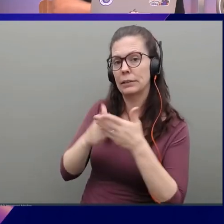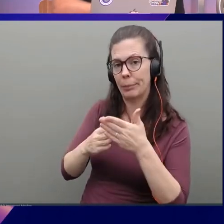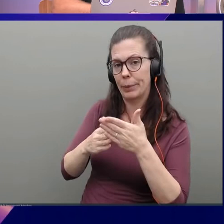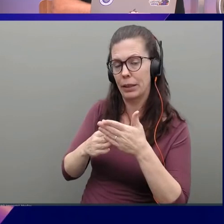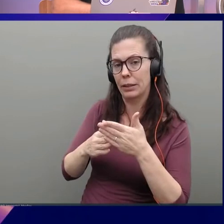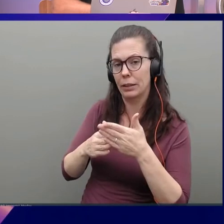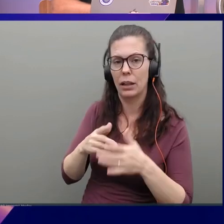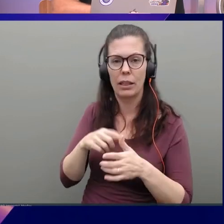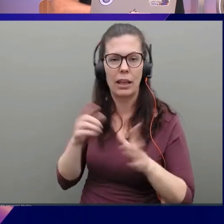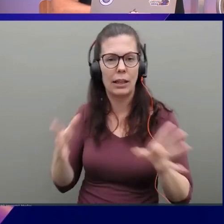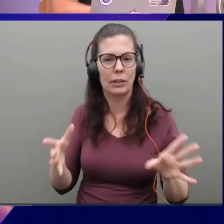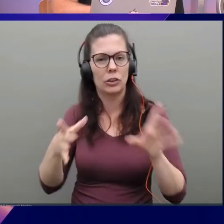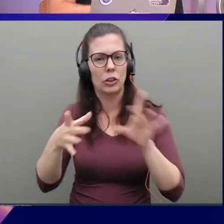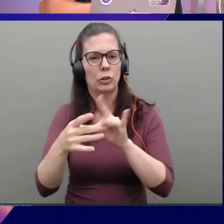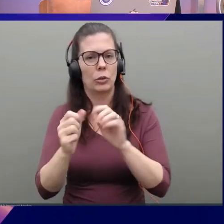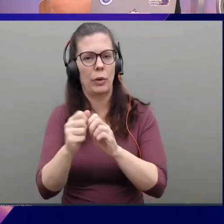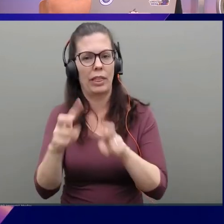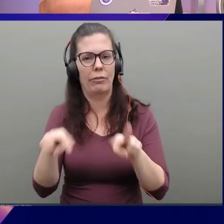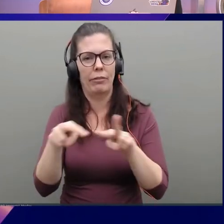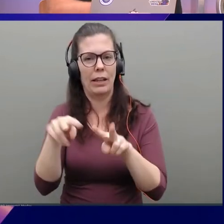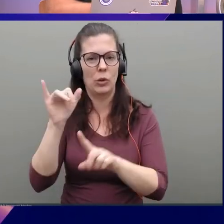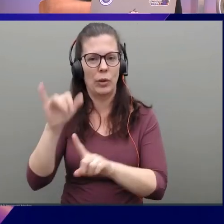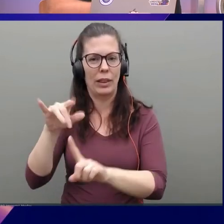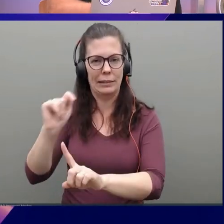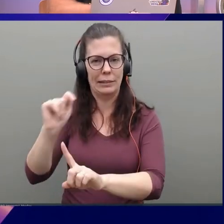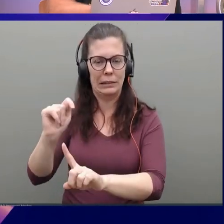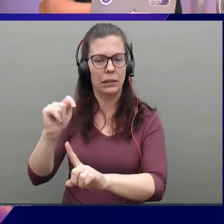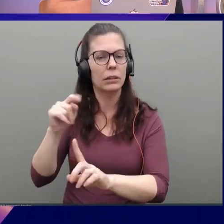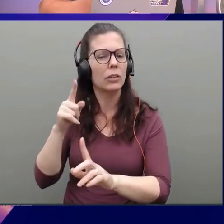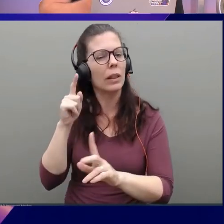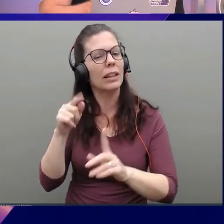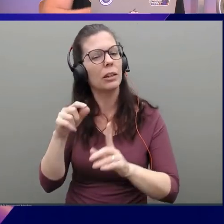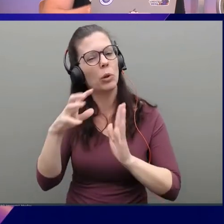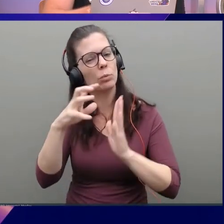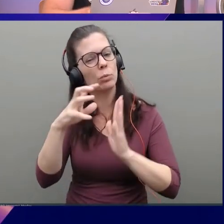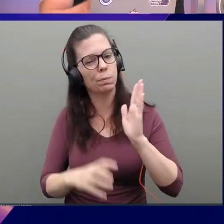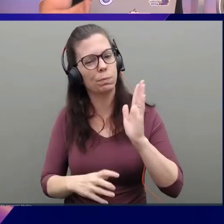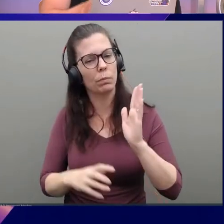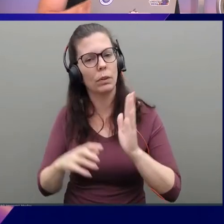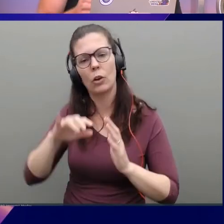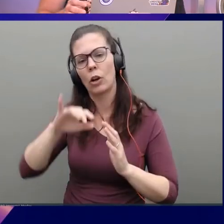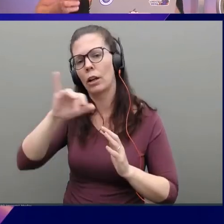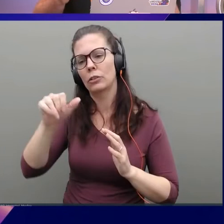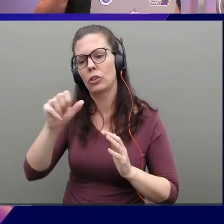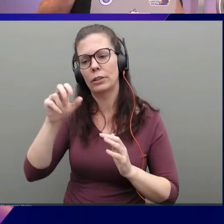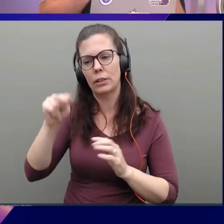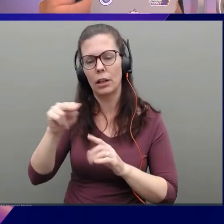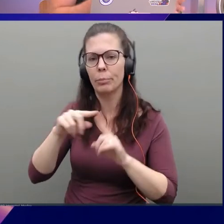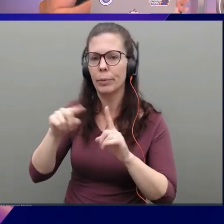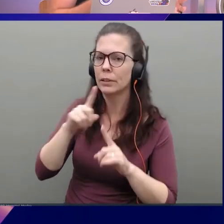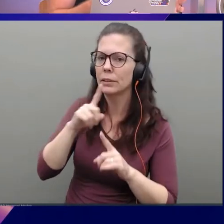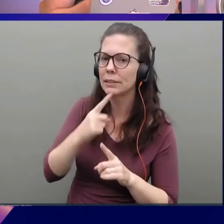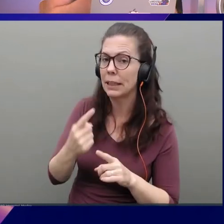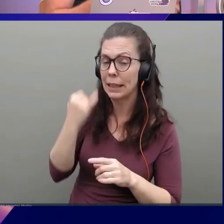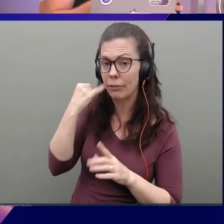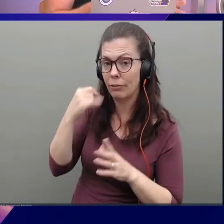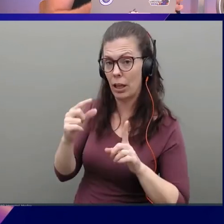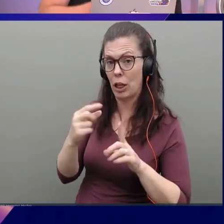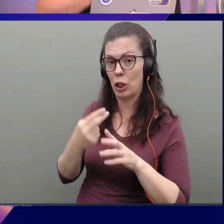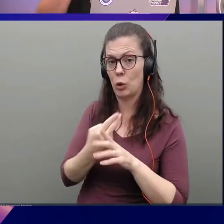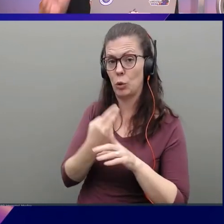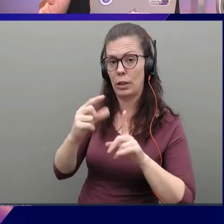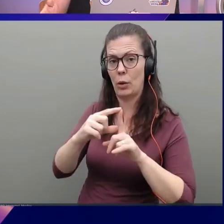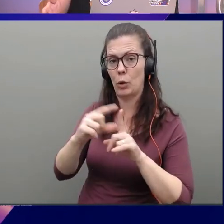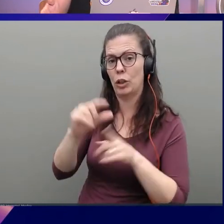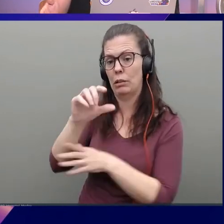basically associate to the value of that key. So, it's a little bit verbose here in JSON, but it basically says if I use the word segment in the tag,